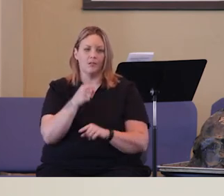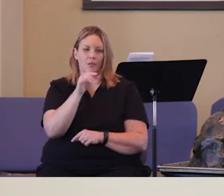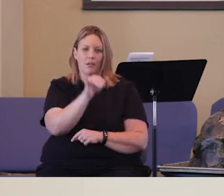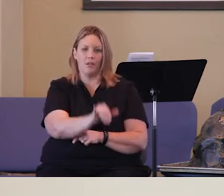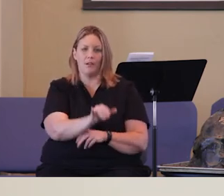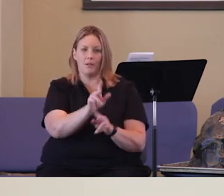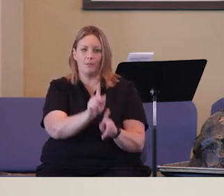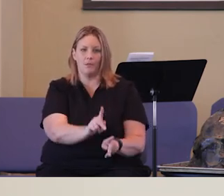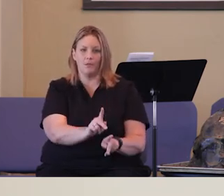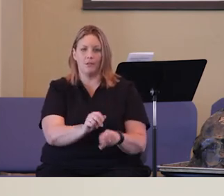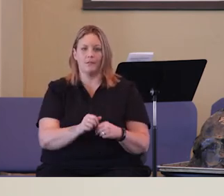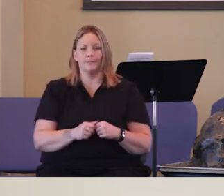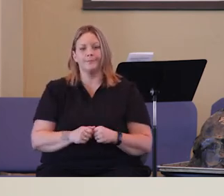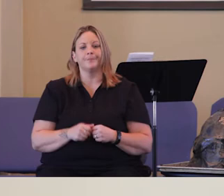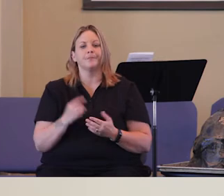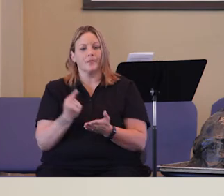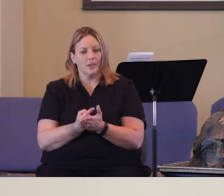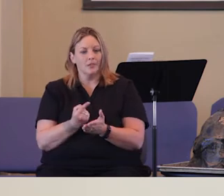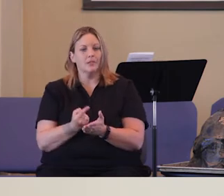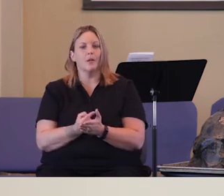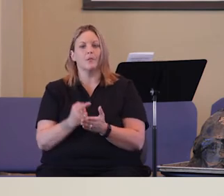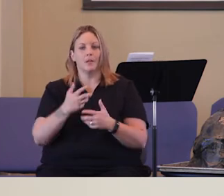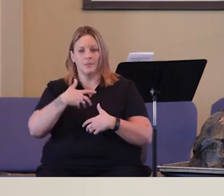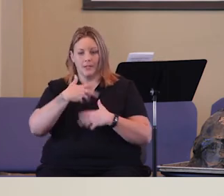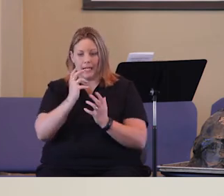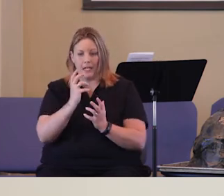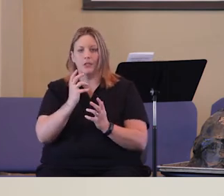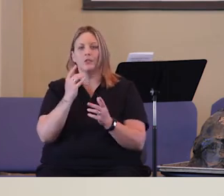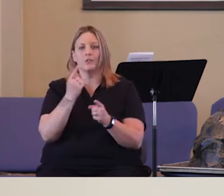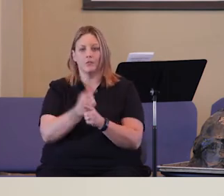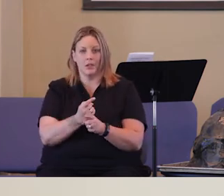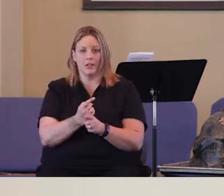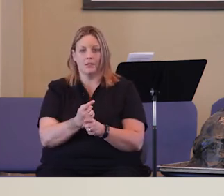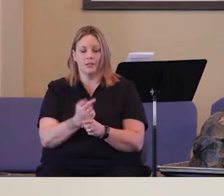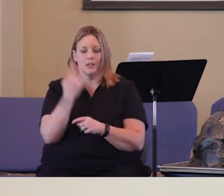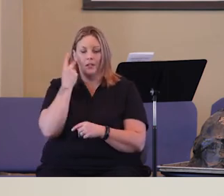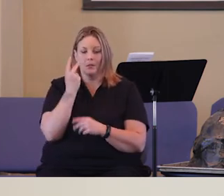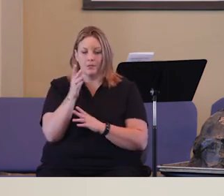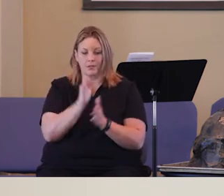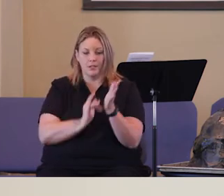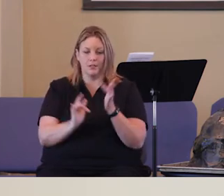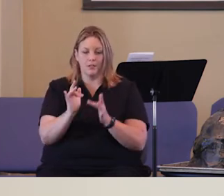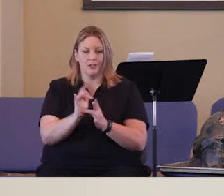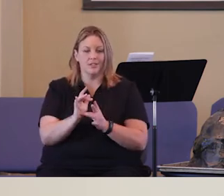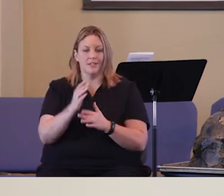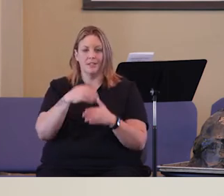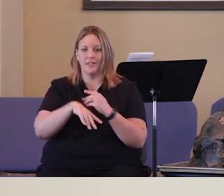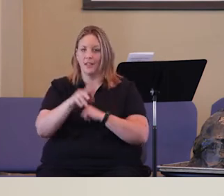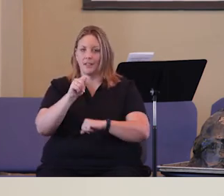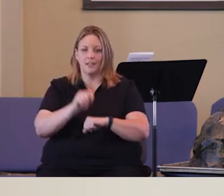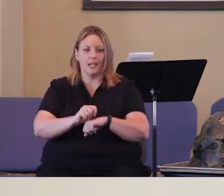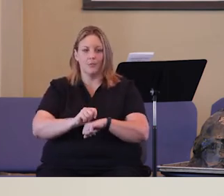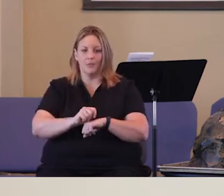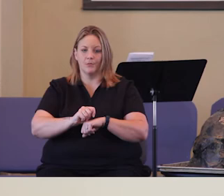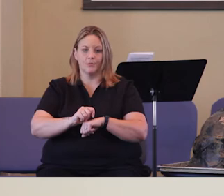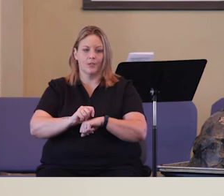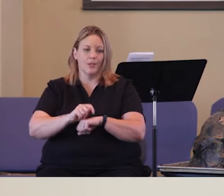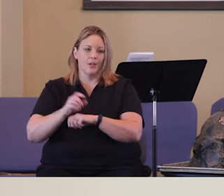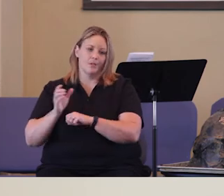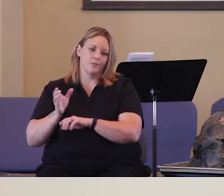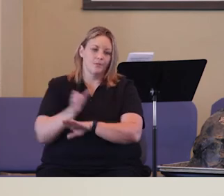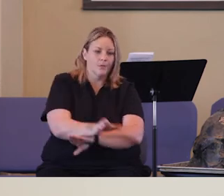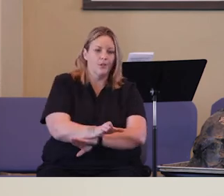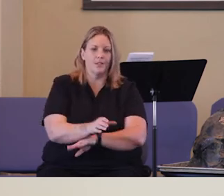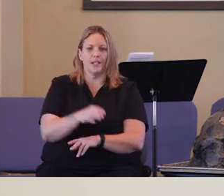to them. Now, there are times when anger is appropriate. We see Jesus in the